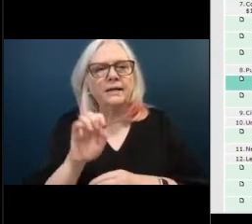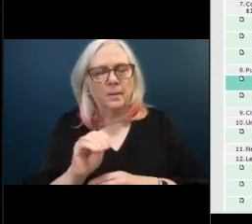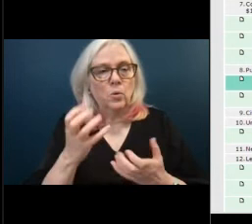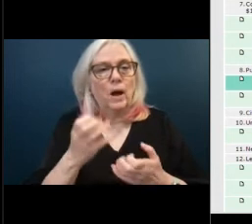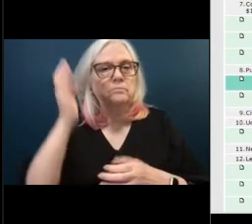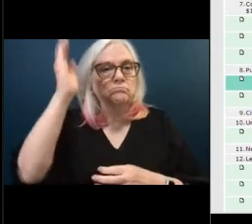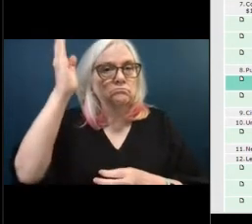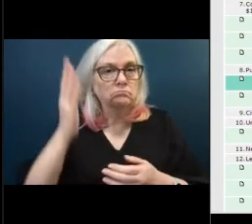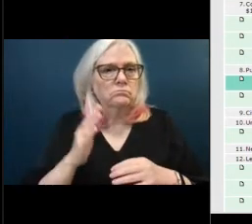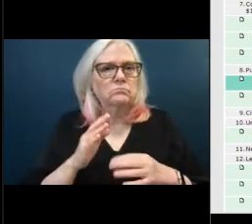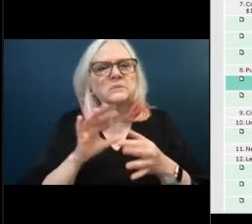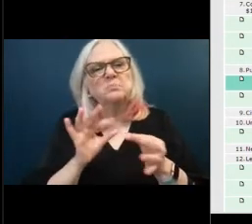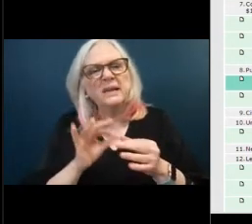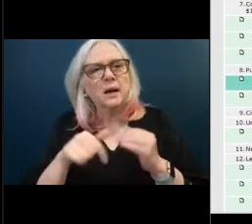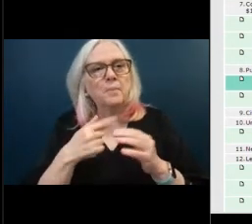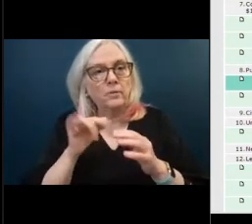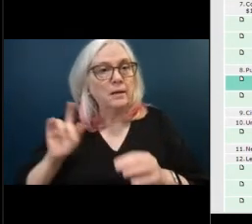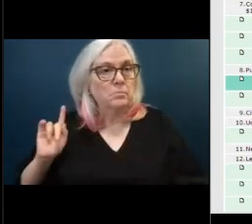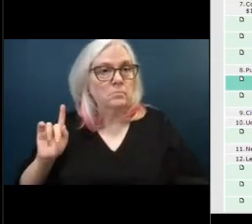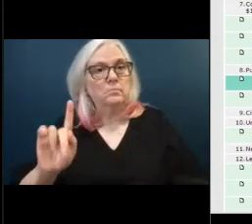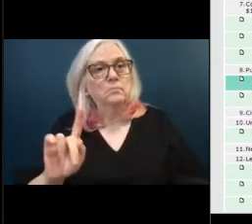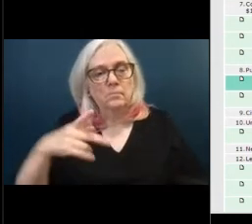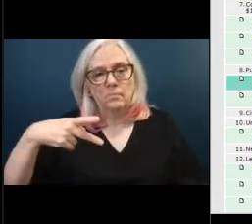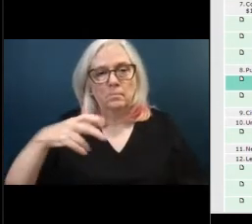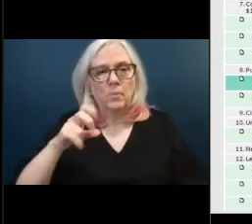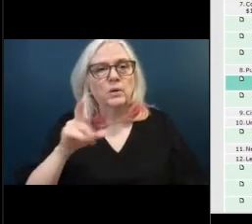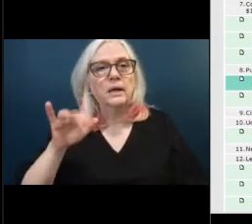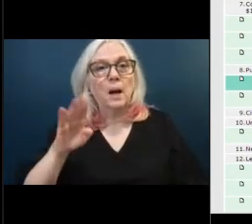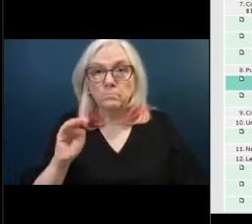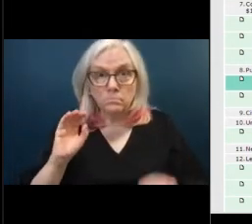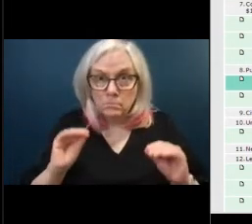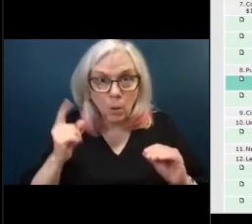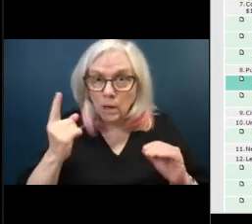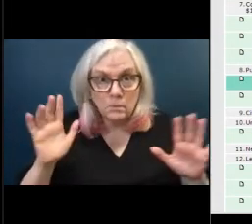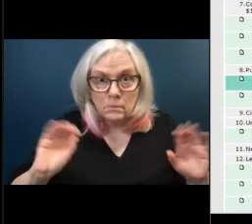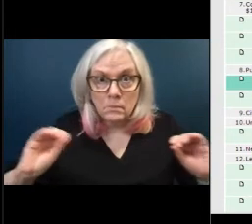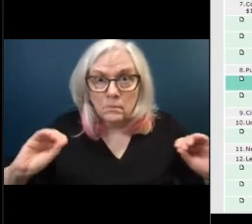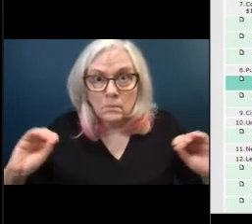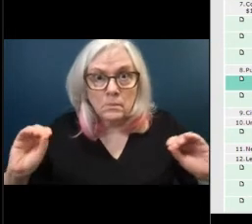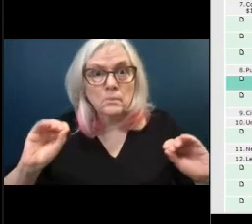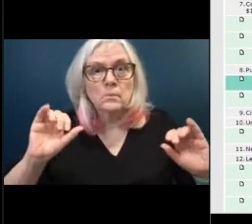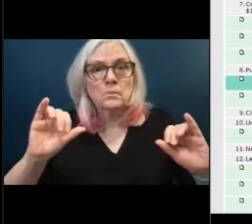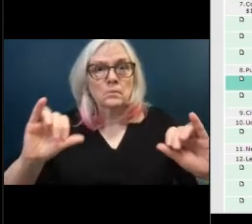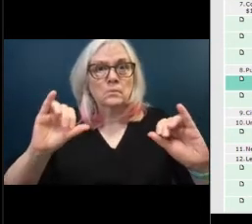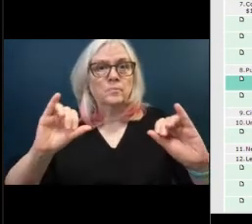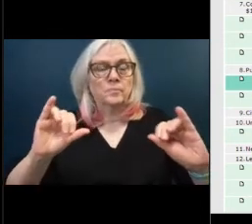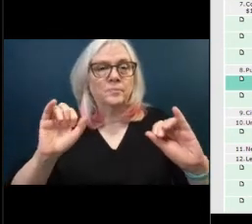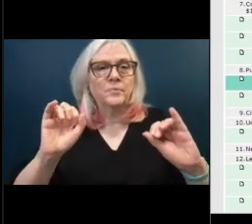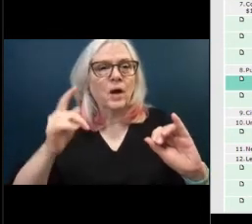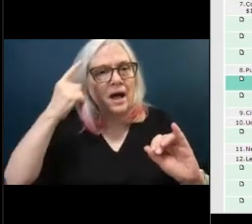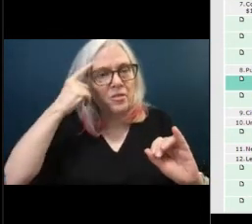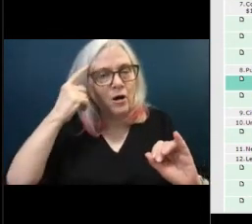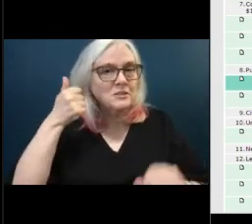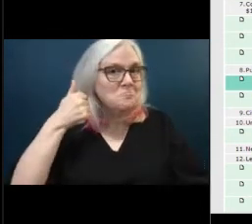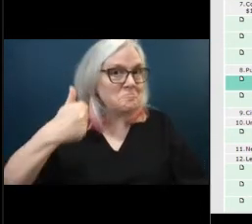approach the podium now is the time to do that oh no one okay wow oh i saw a thumbs up from